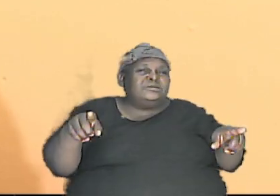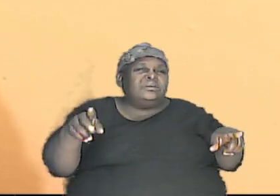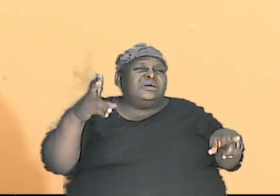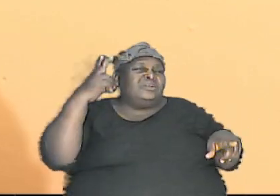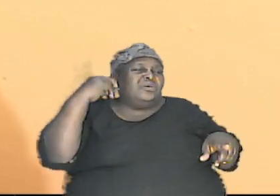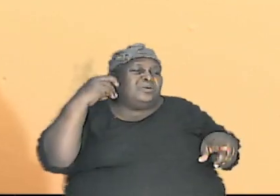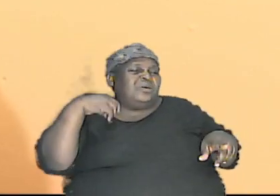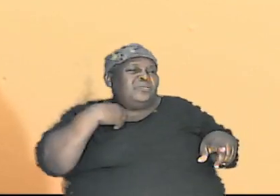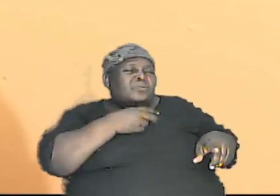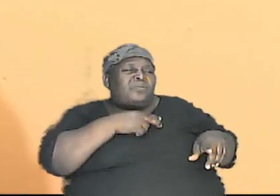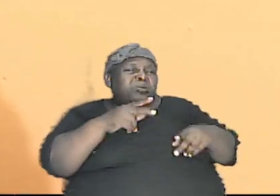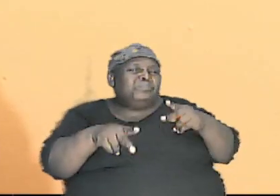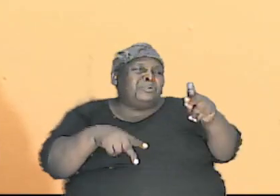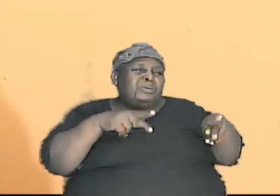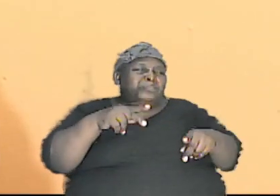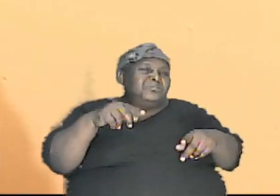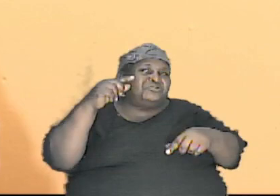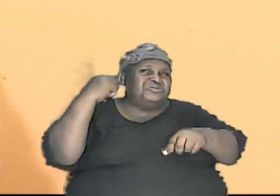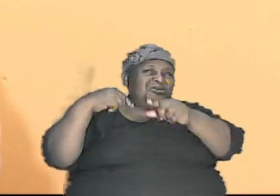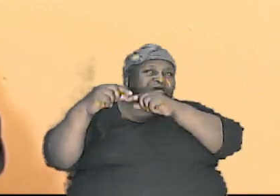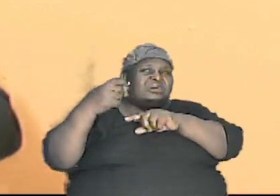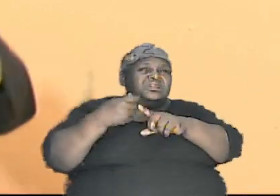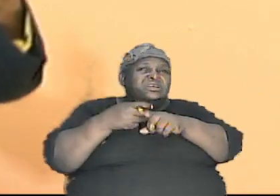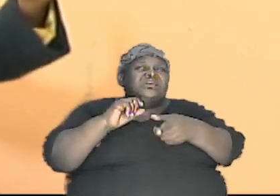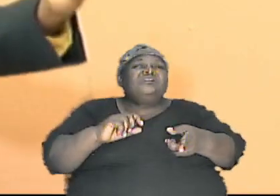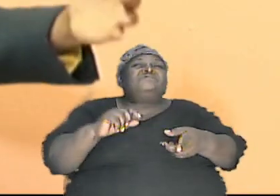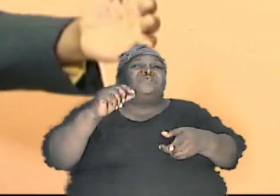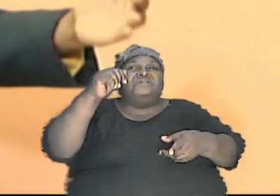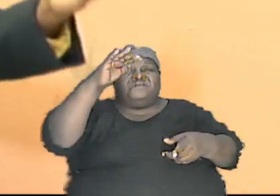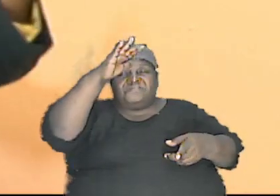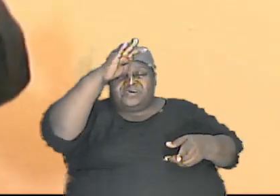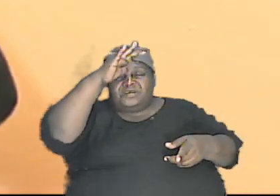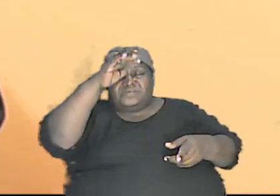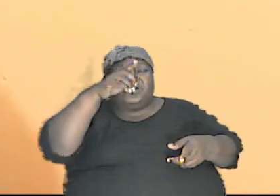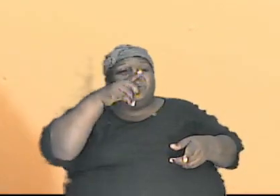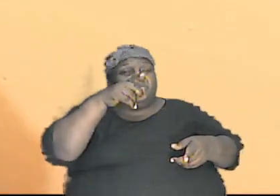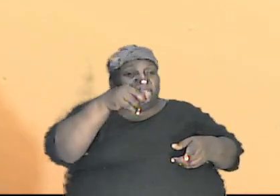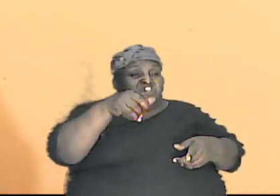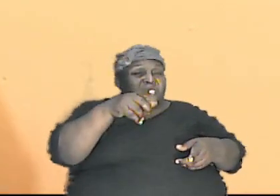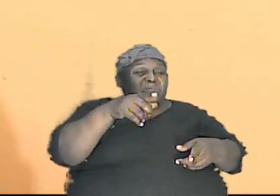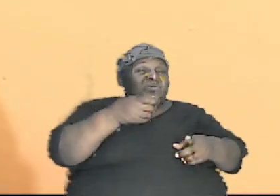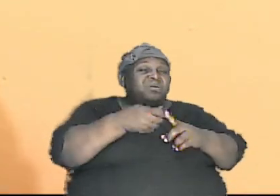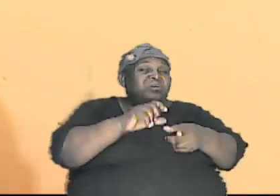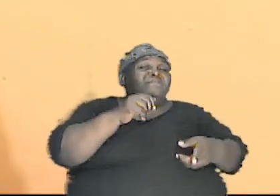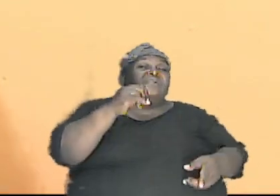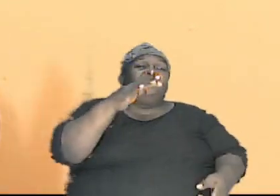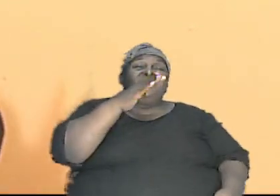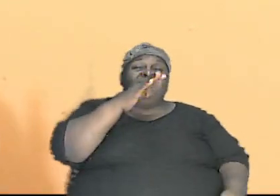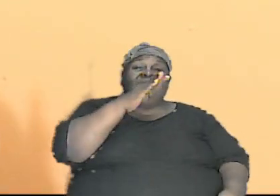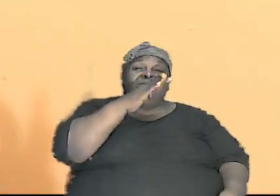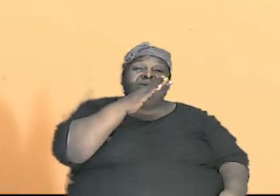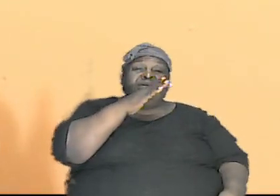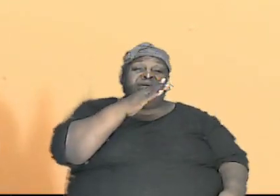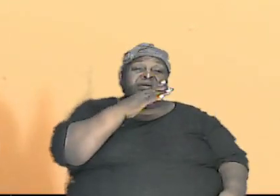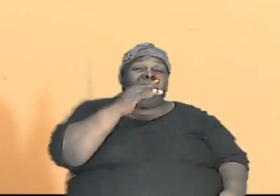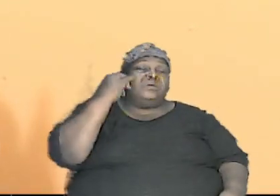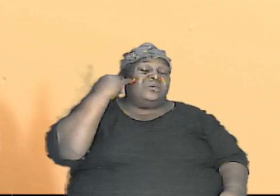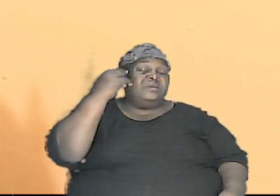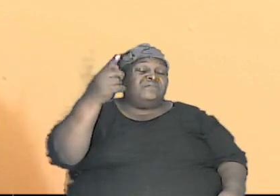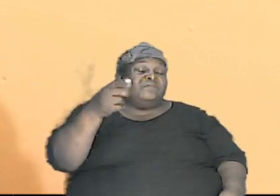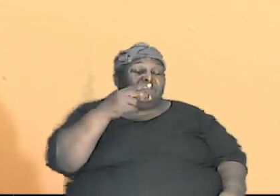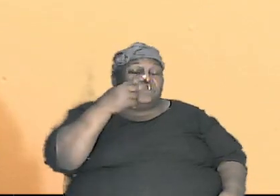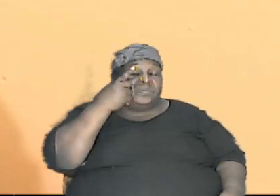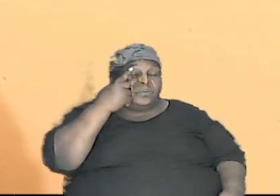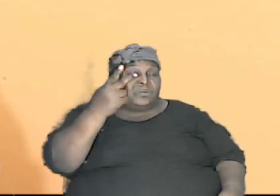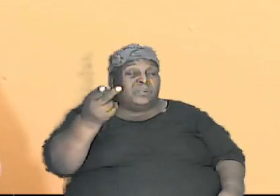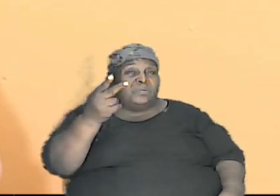about our genes you got this gene from your father or you got this if you look at many individuals you hear they say